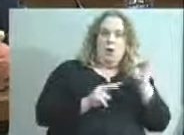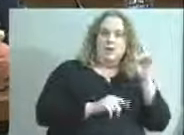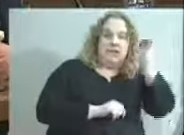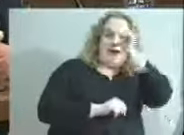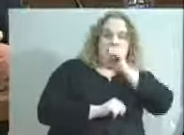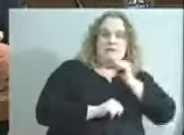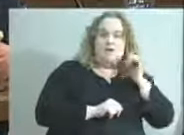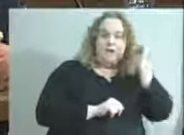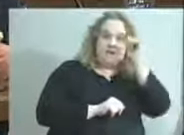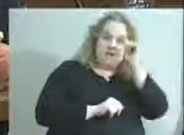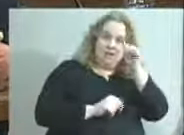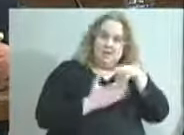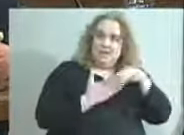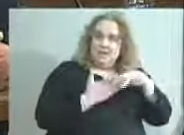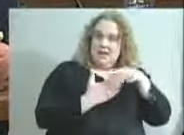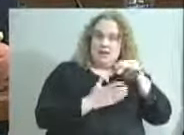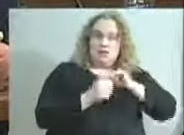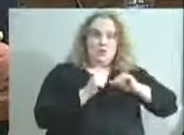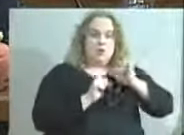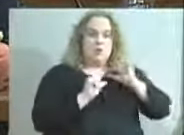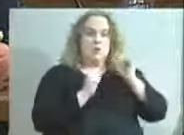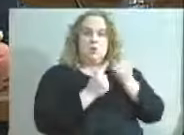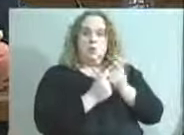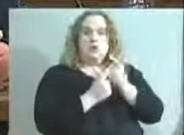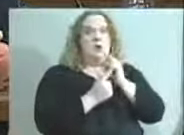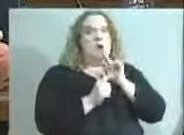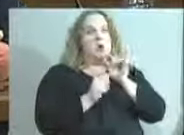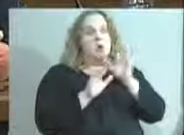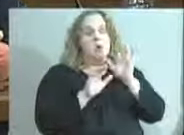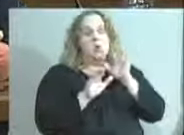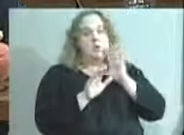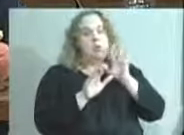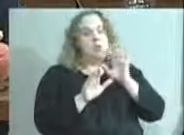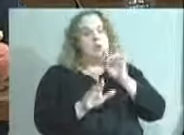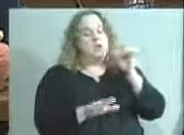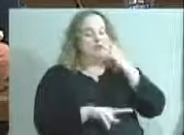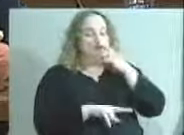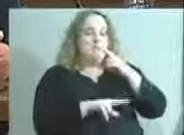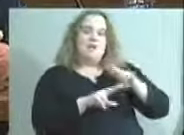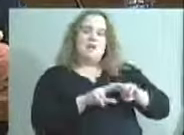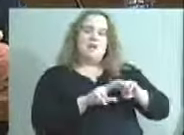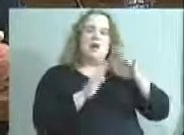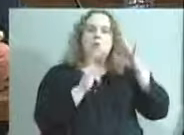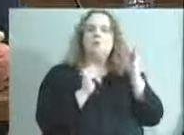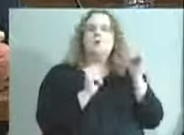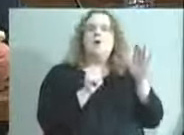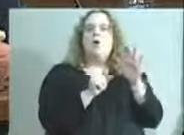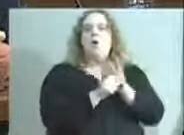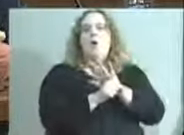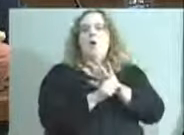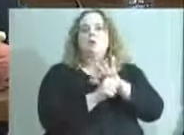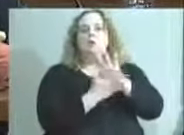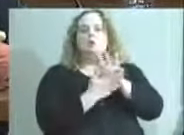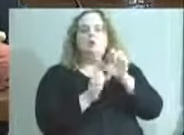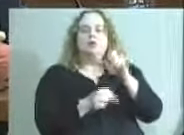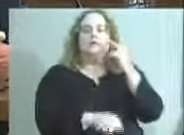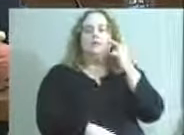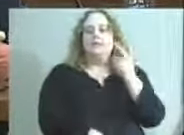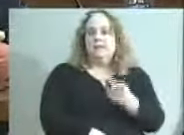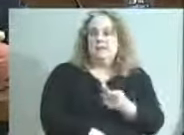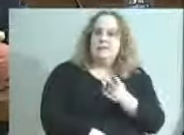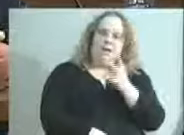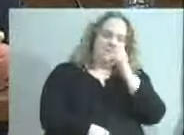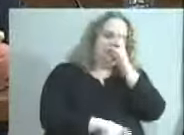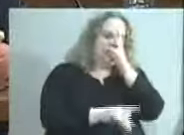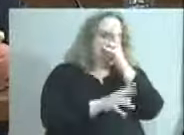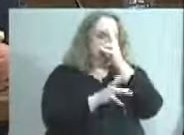I wish the whole school could have seen it. It was fun and just kind of engulfing. I mean, it took us all in,